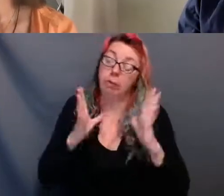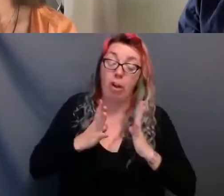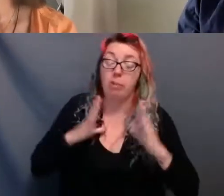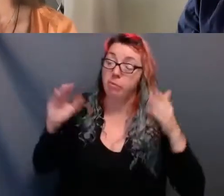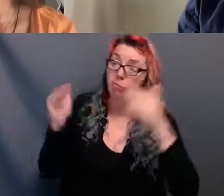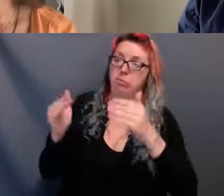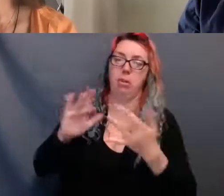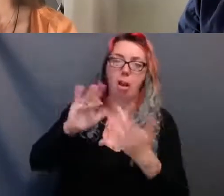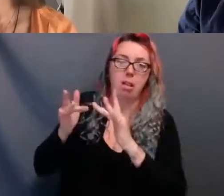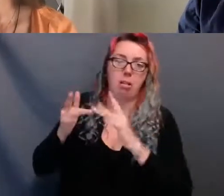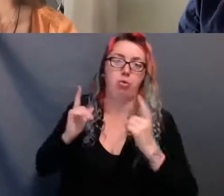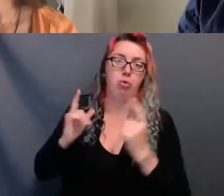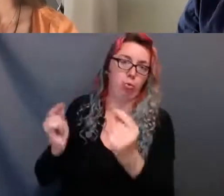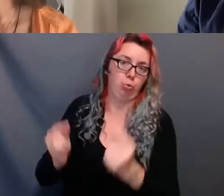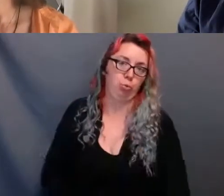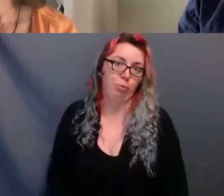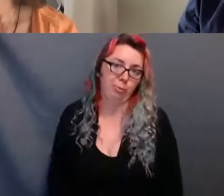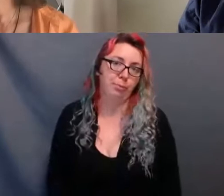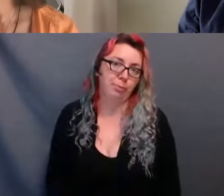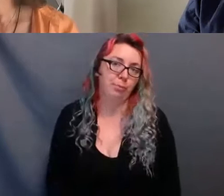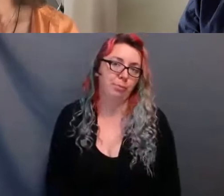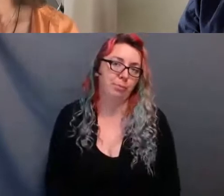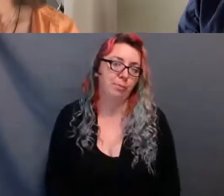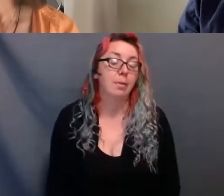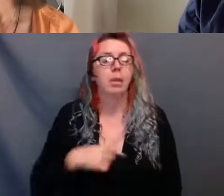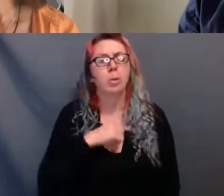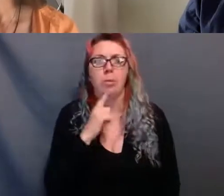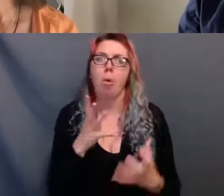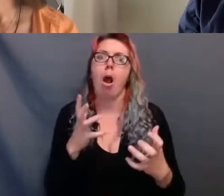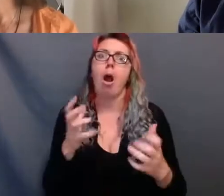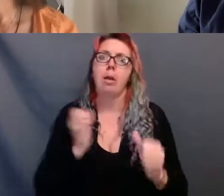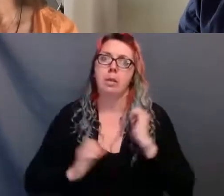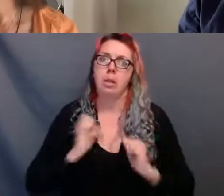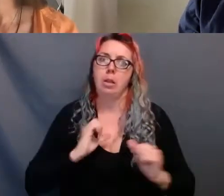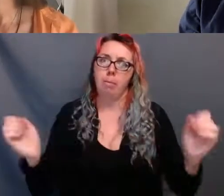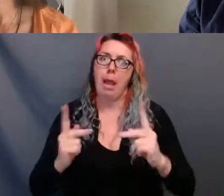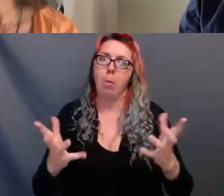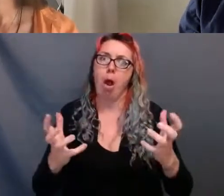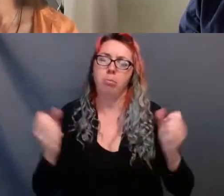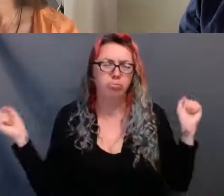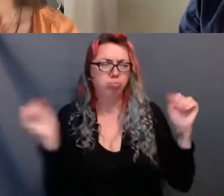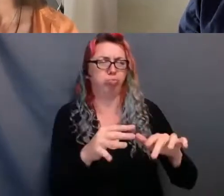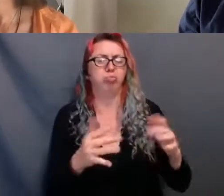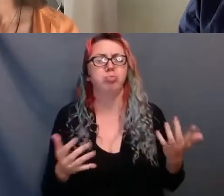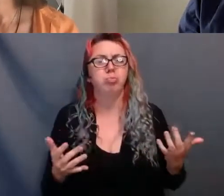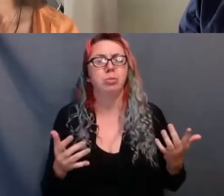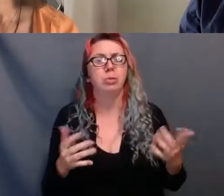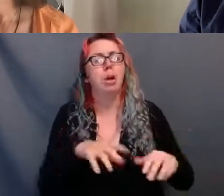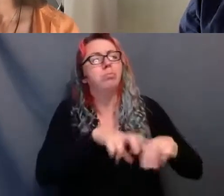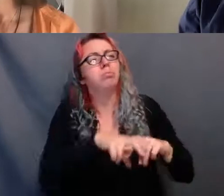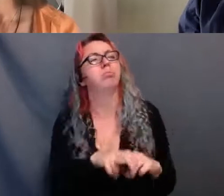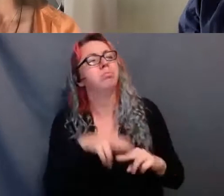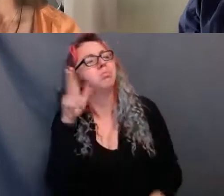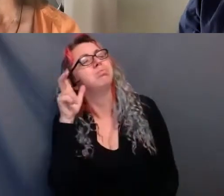We all long to be able to return to the theatre, to enjoy the brilliance of artists, to hear a concert or a play or a dance